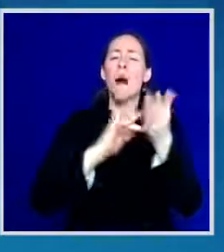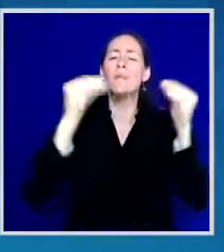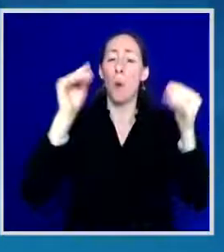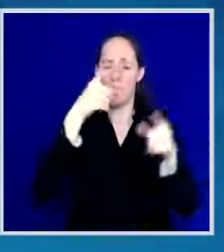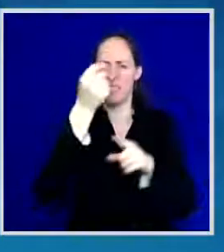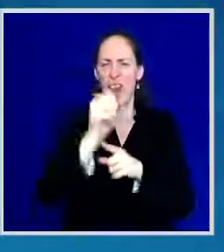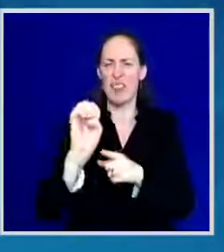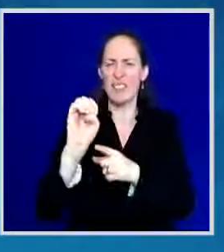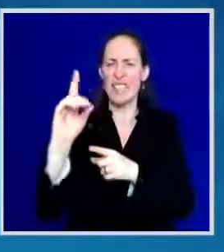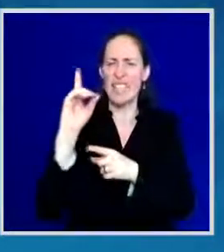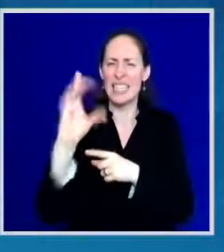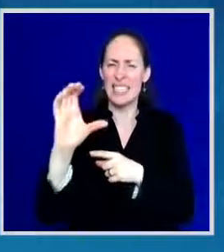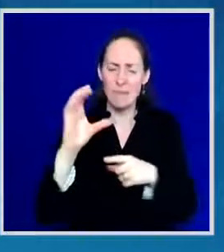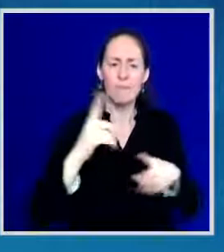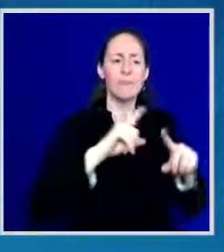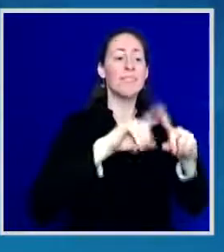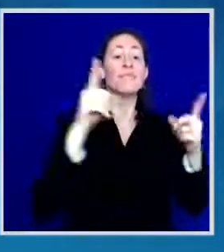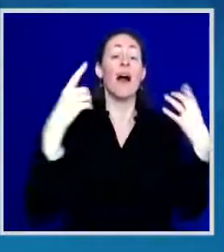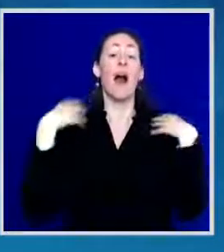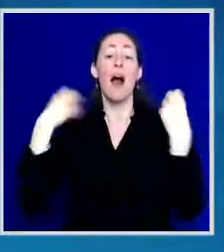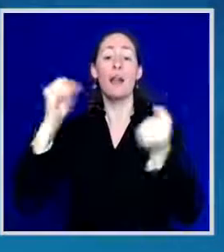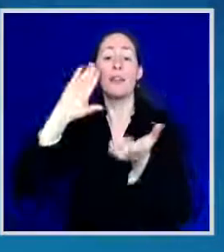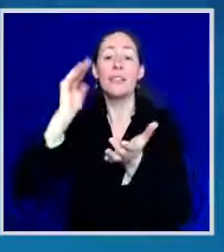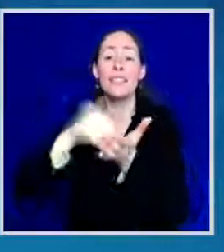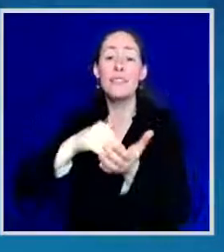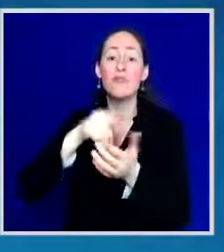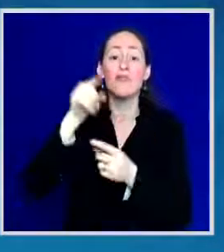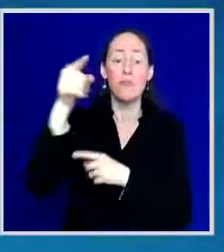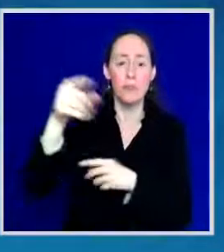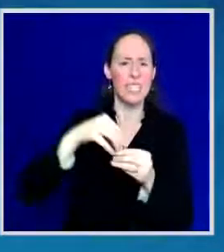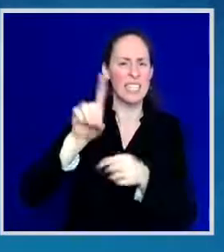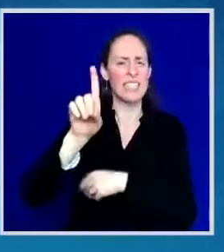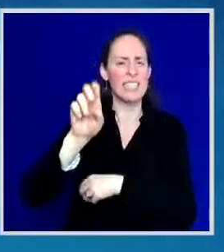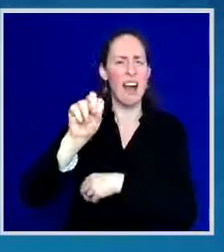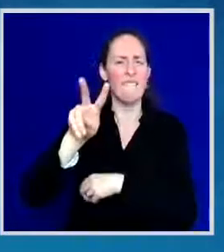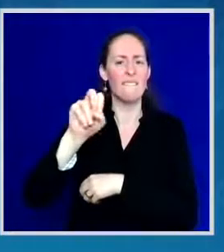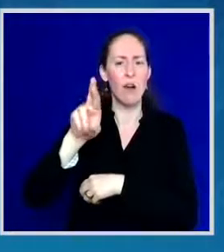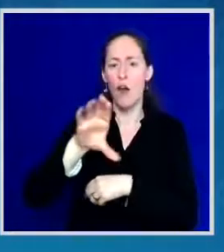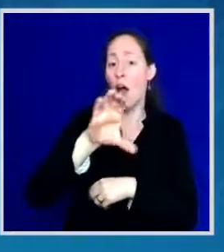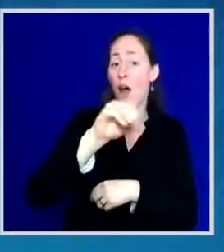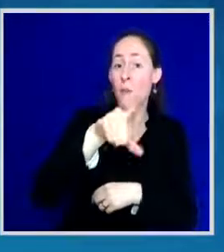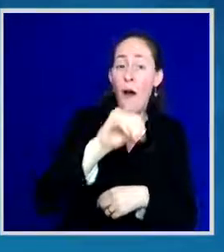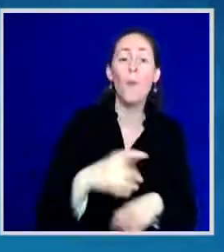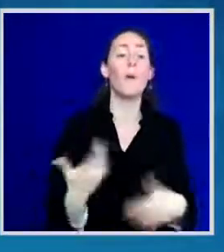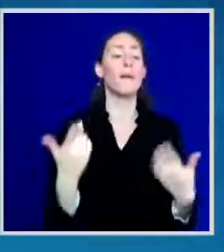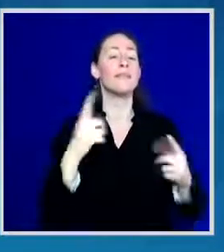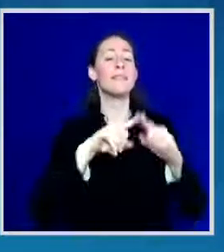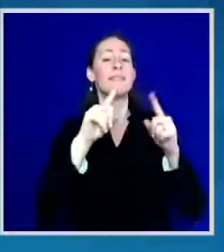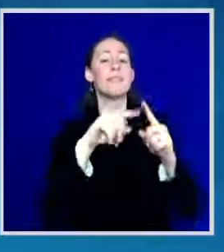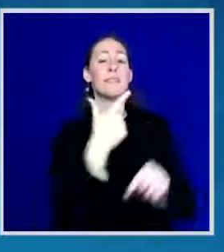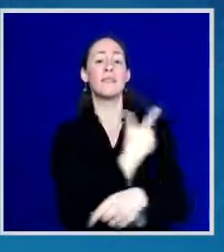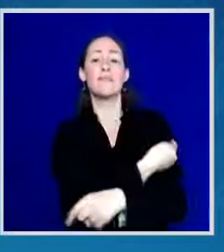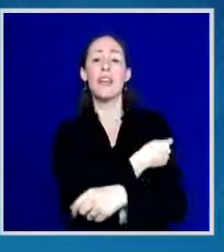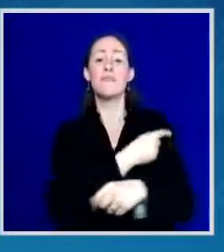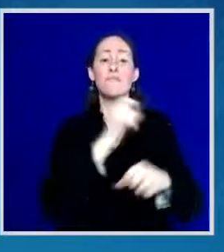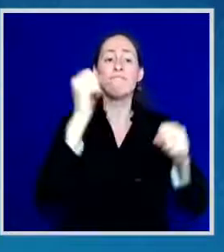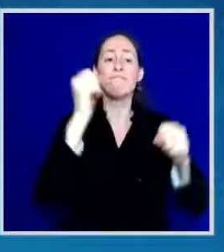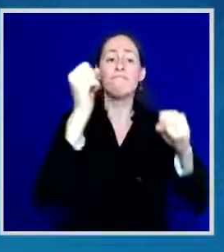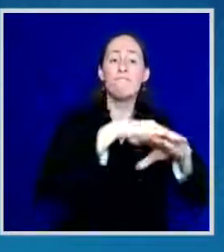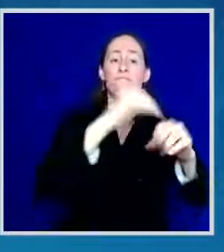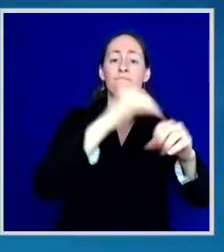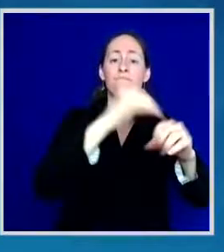right outside of Denver and a vaccine distribution site at the university, a university in Las Vegas.